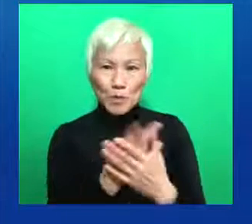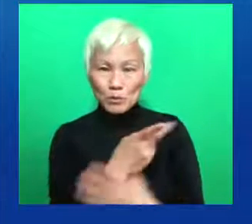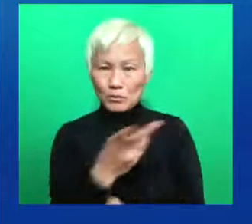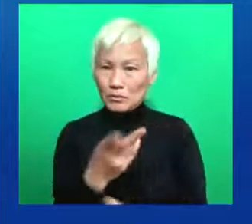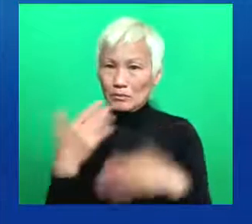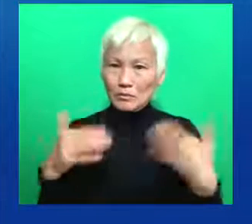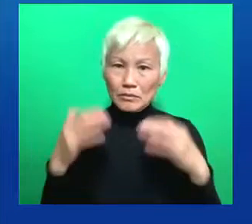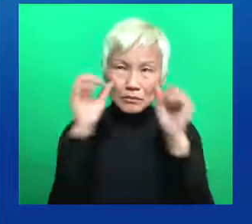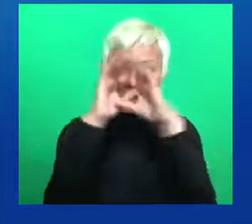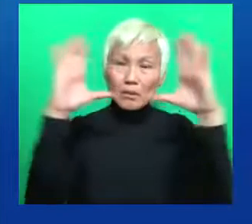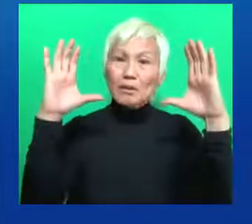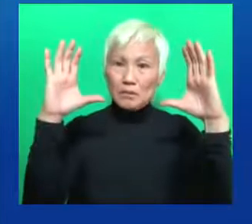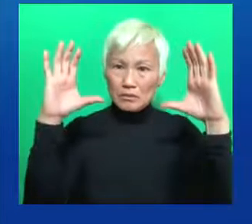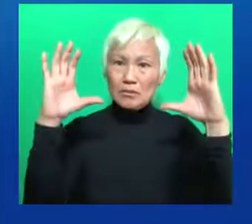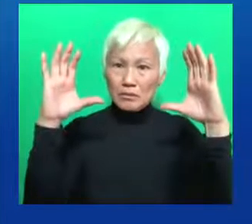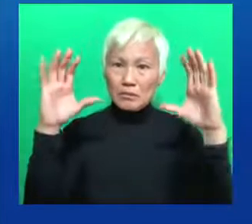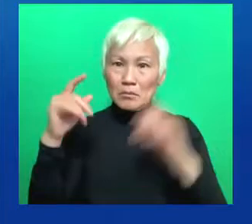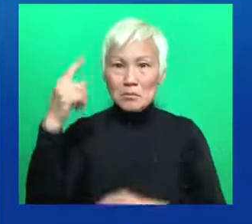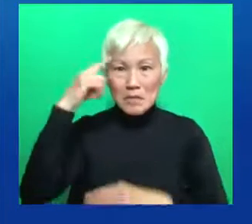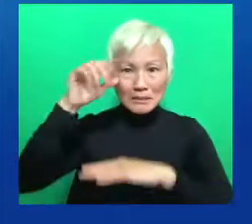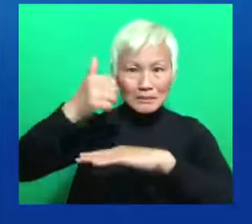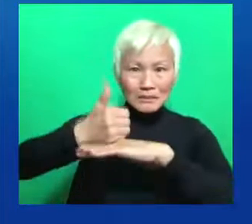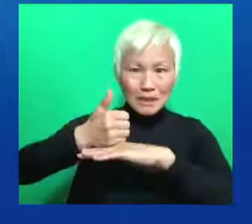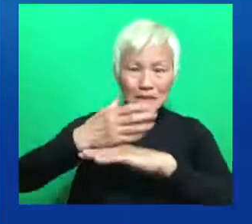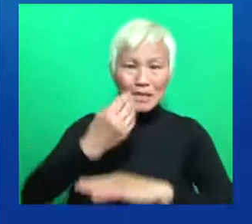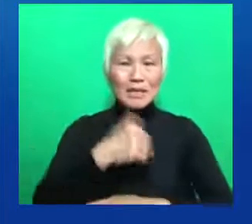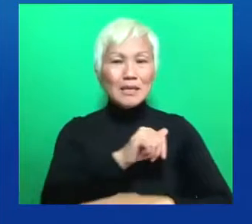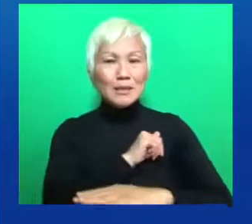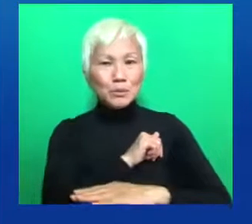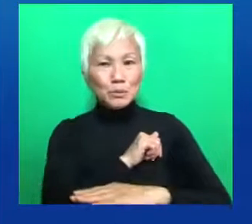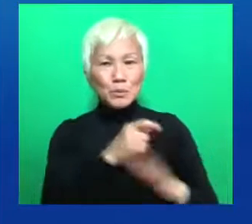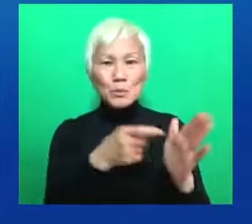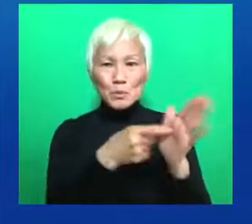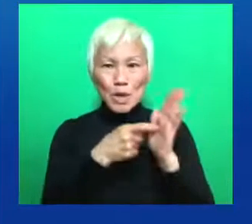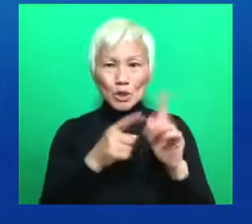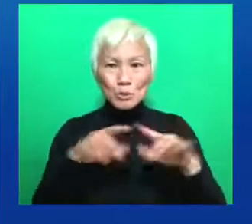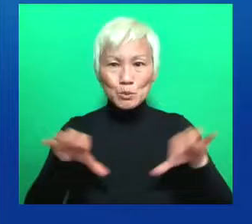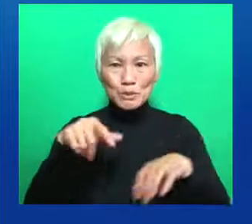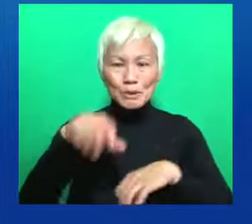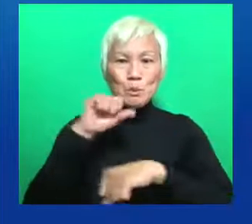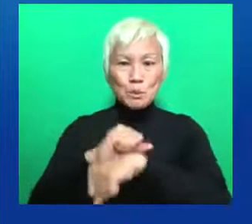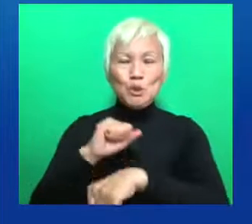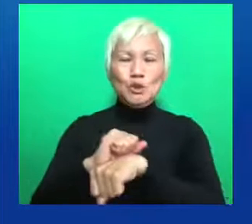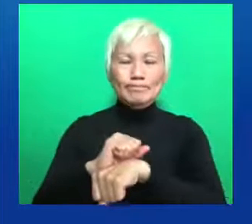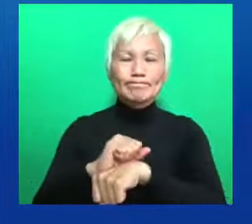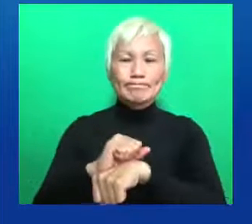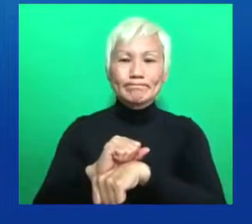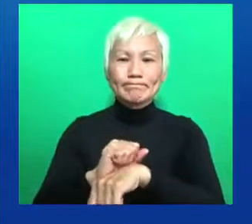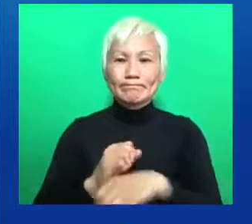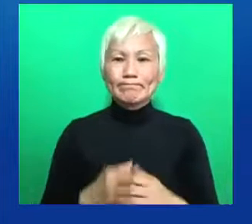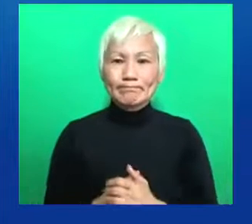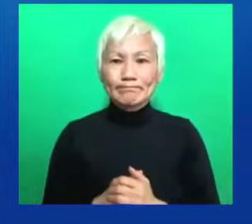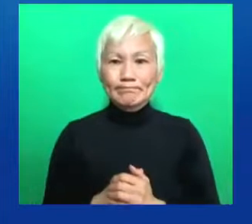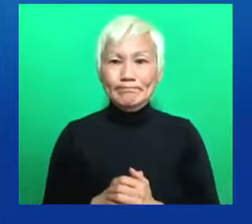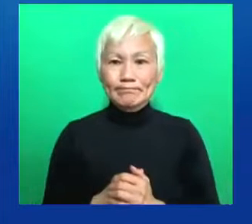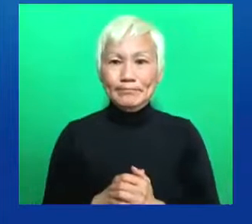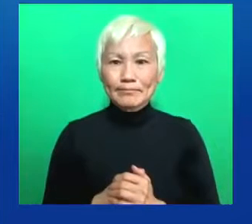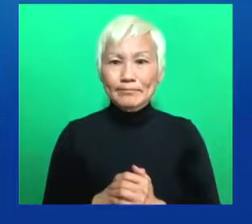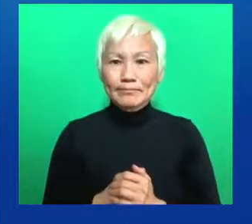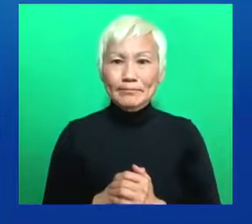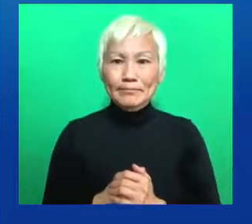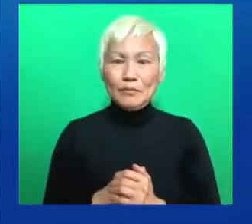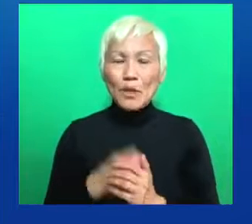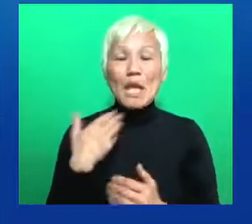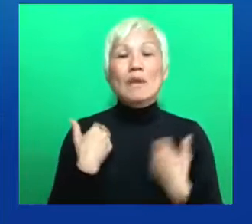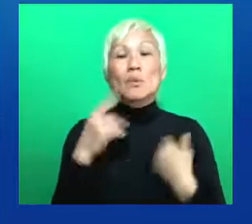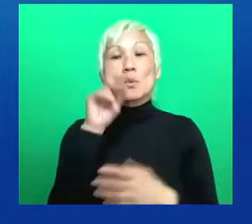Representative Presley, I'd like to turn the next question to you. Advancing equity requires institutionalized change. I think that's what Michael